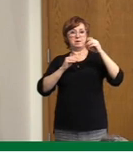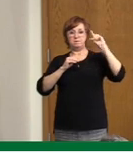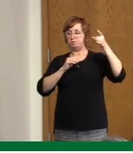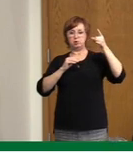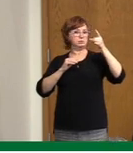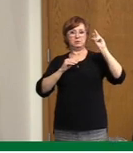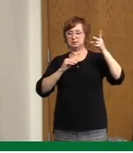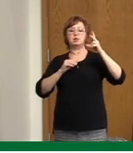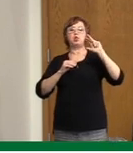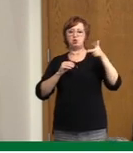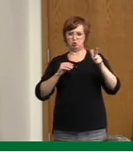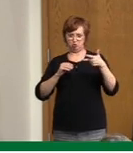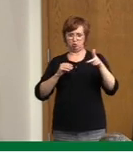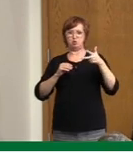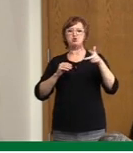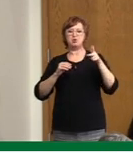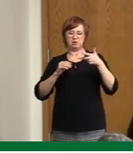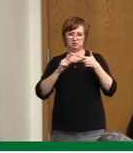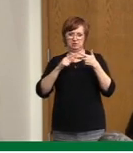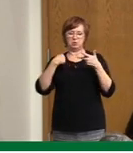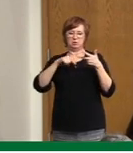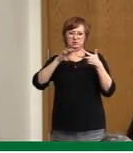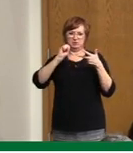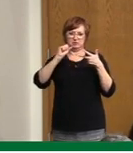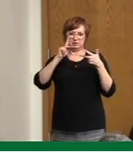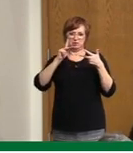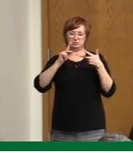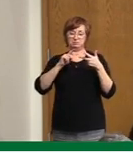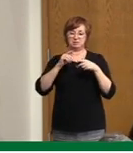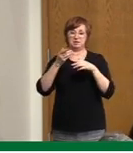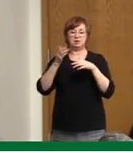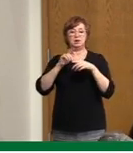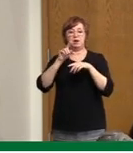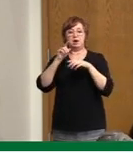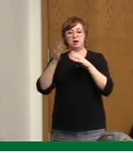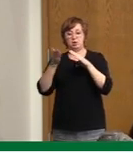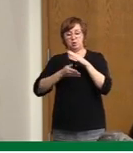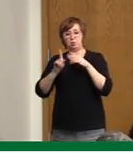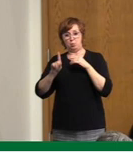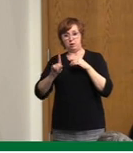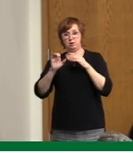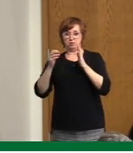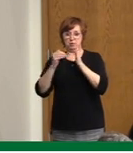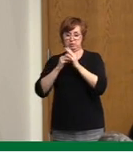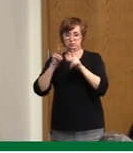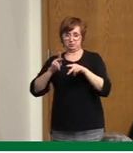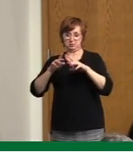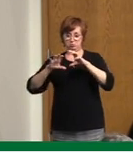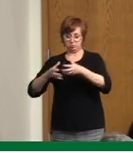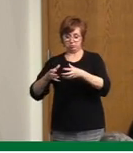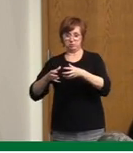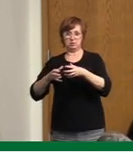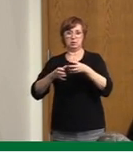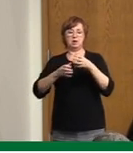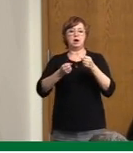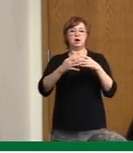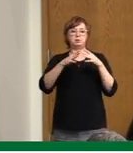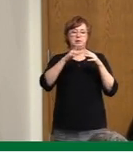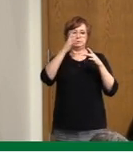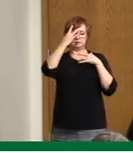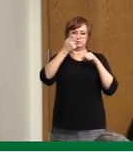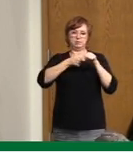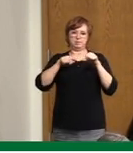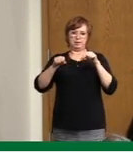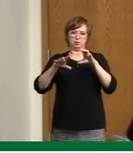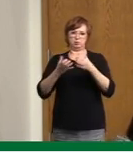per 100,000 and also the third highest in terms of new cases per 100,000. And our trajectory, if you look at the